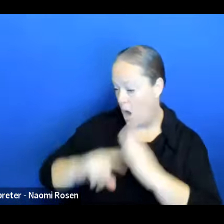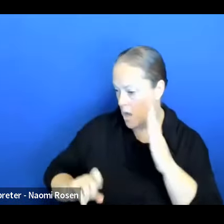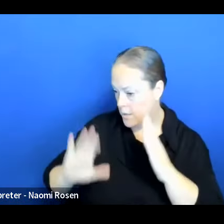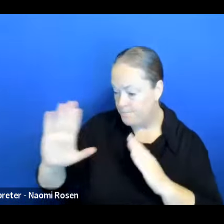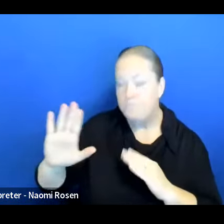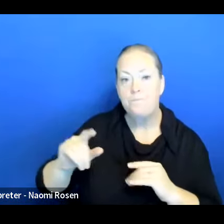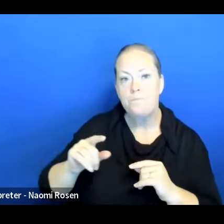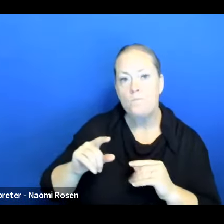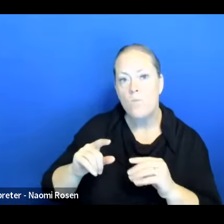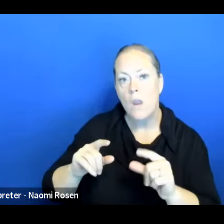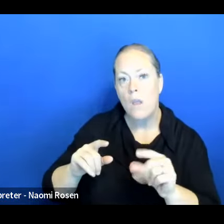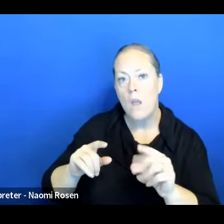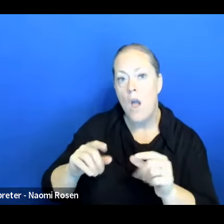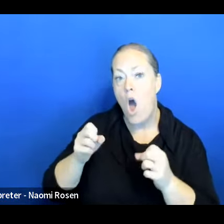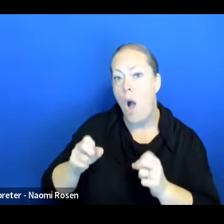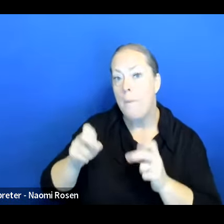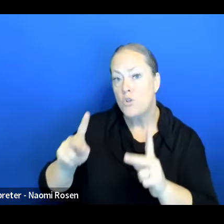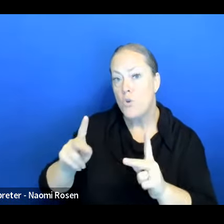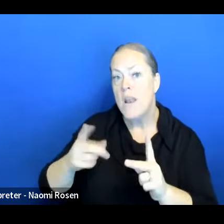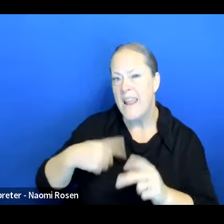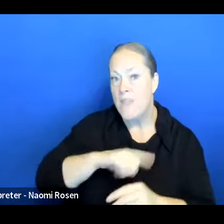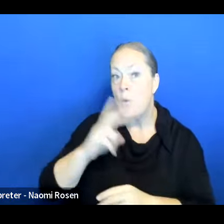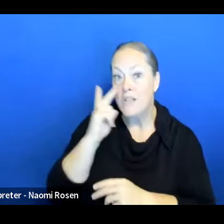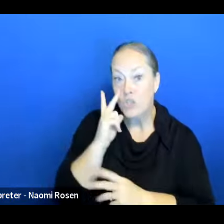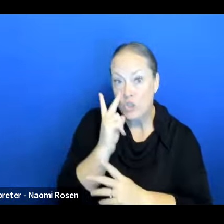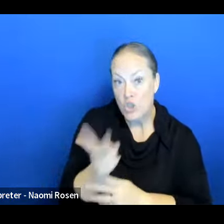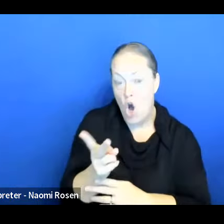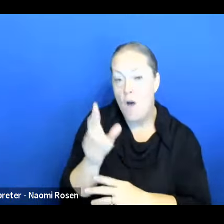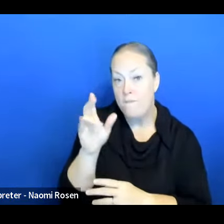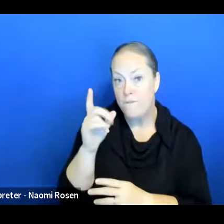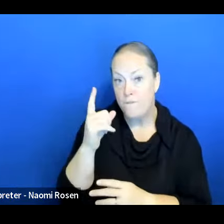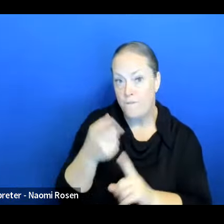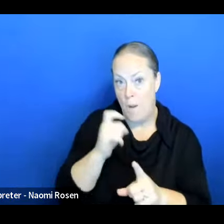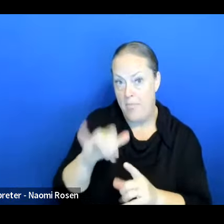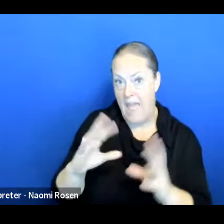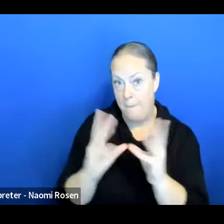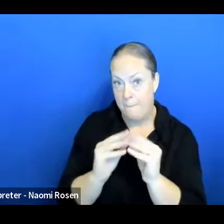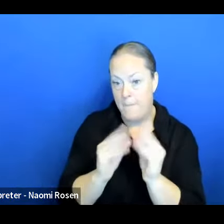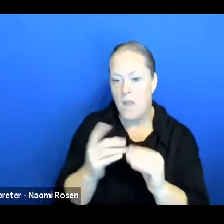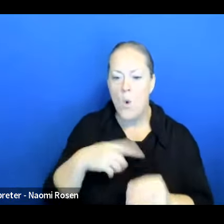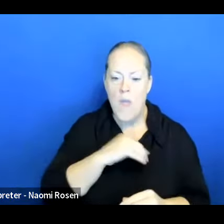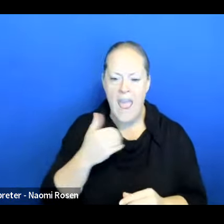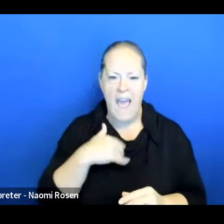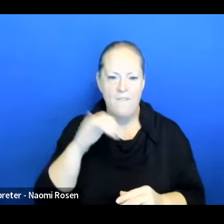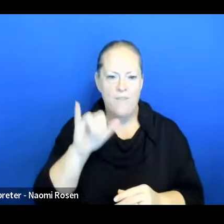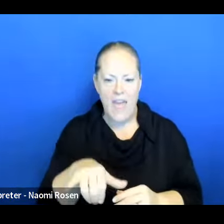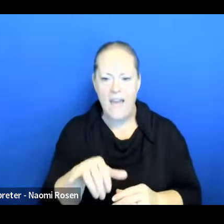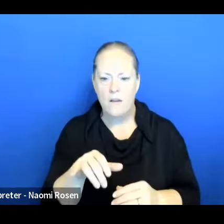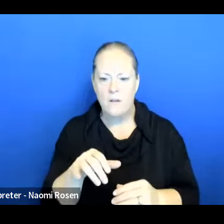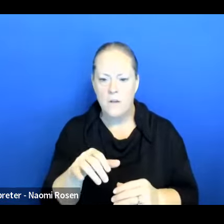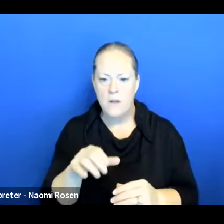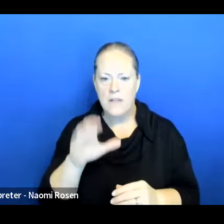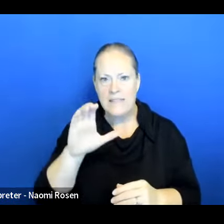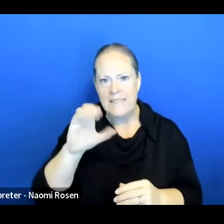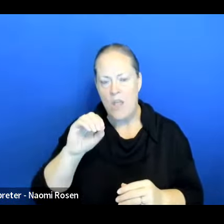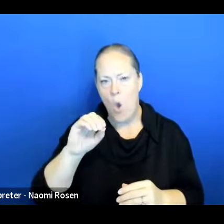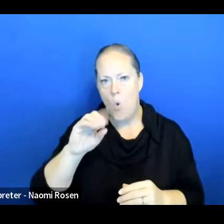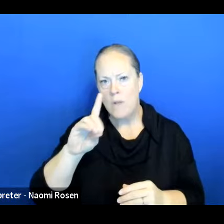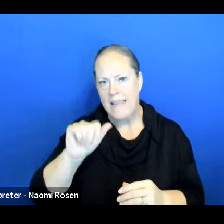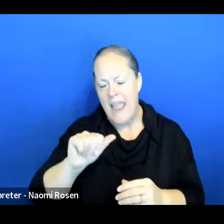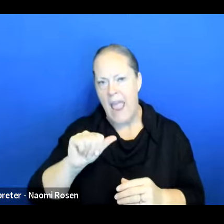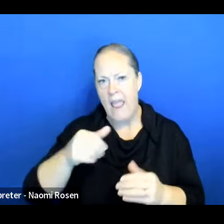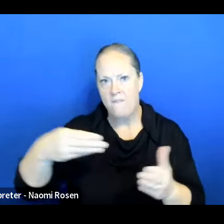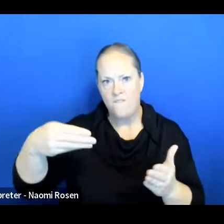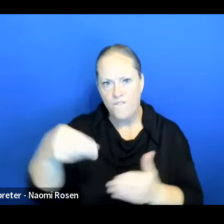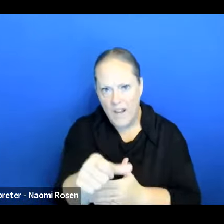that, um, that we did see on, on that. So we have those COSDA funded programs, um, locally and